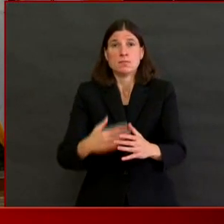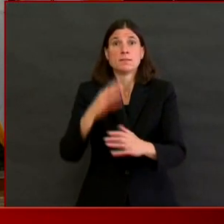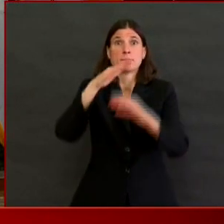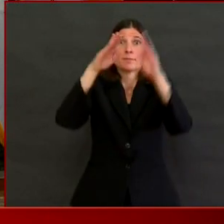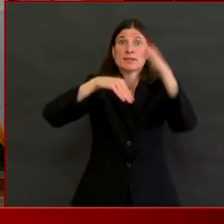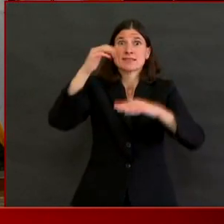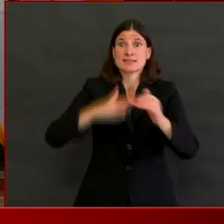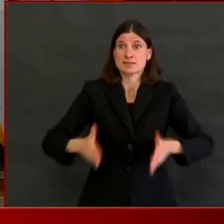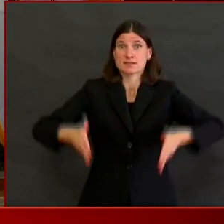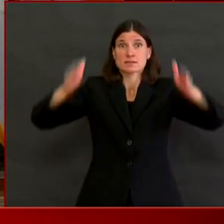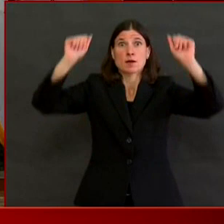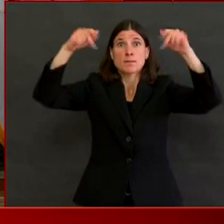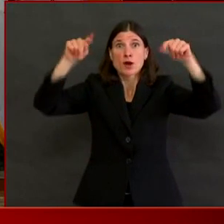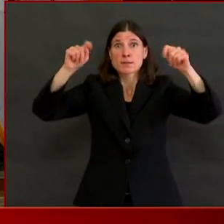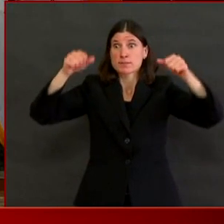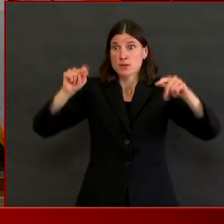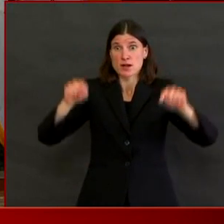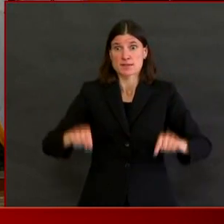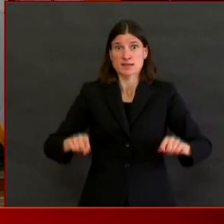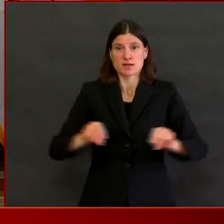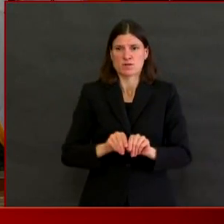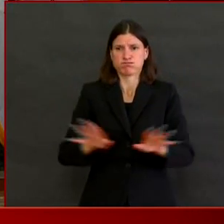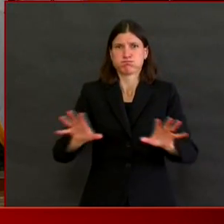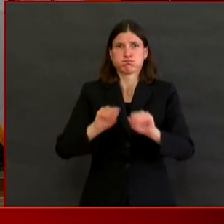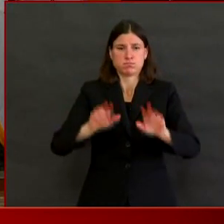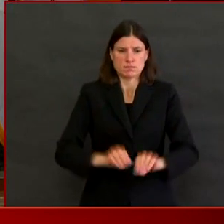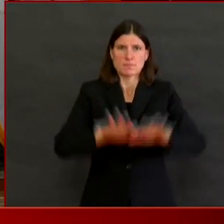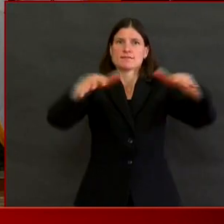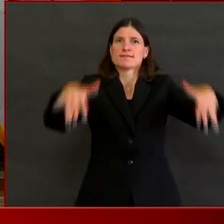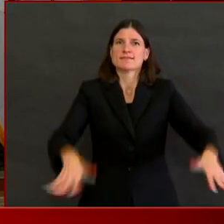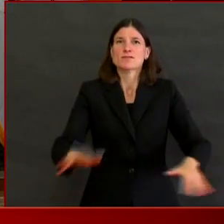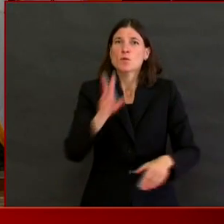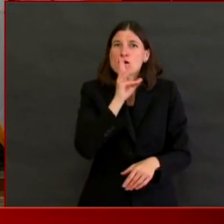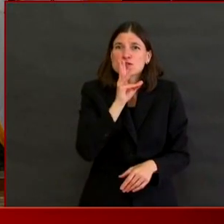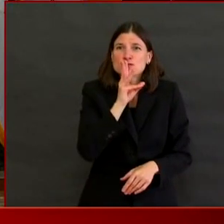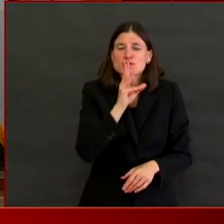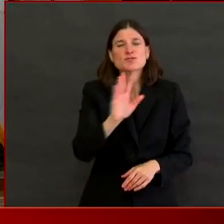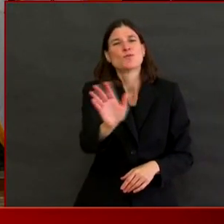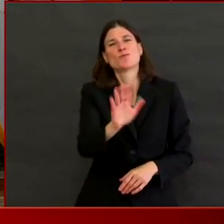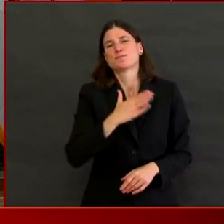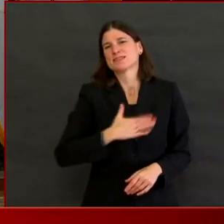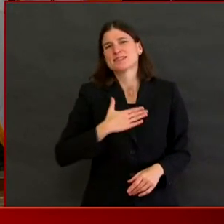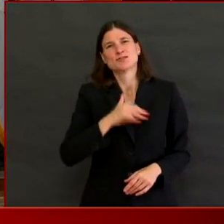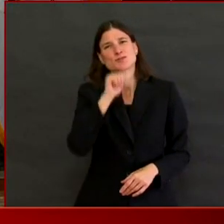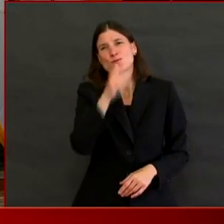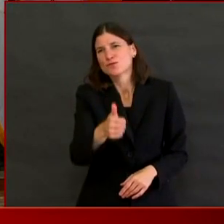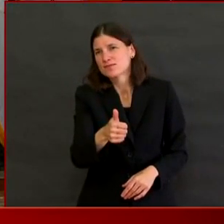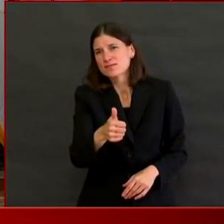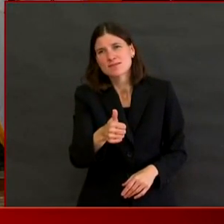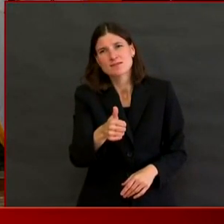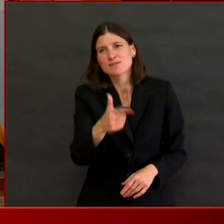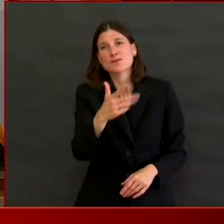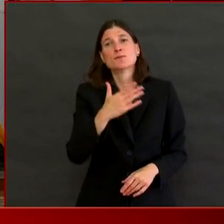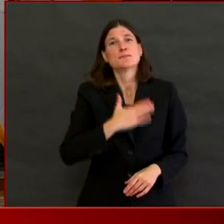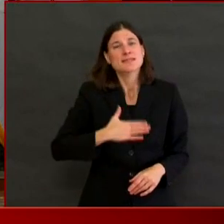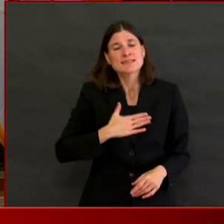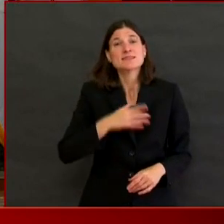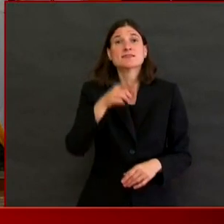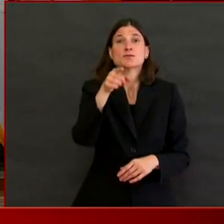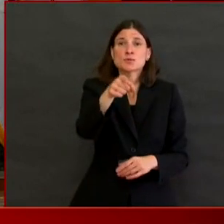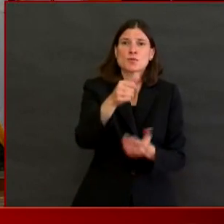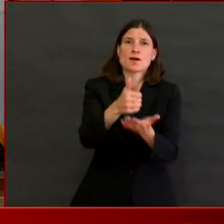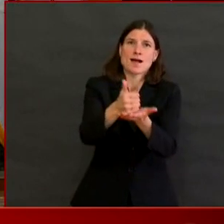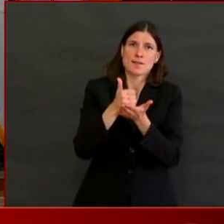This is just one way that you can contribute to making Rhode Island the